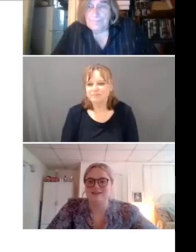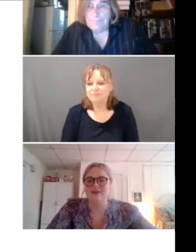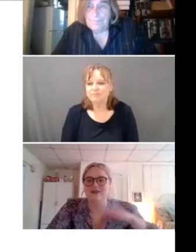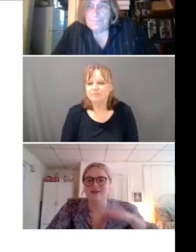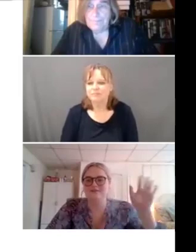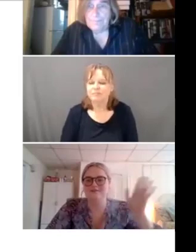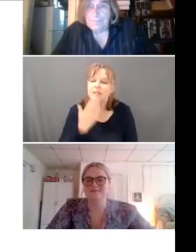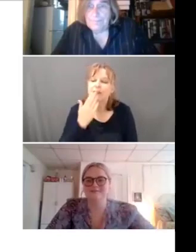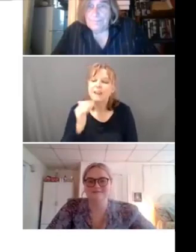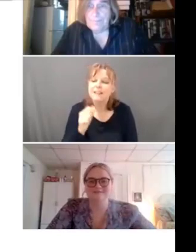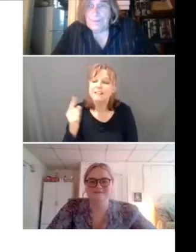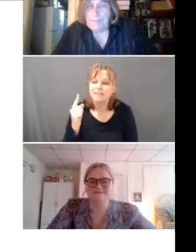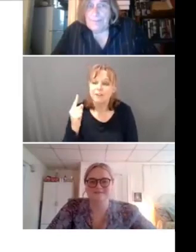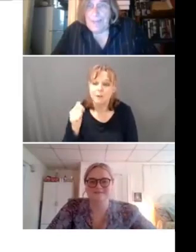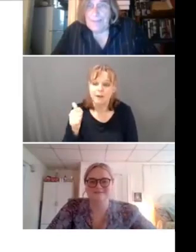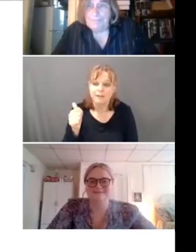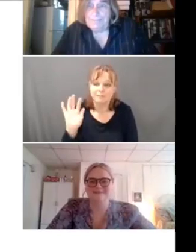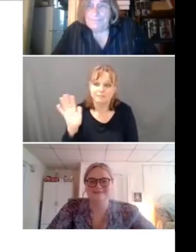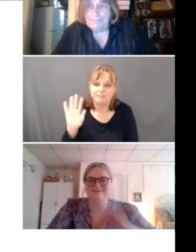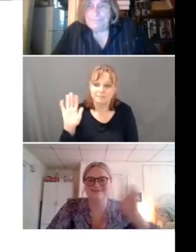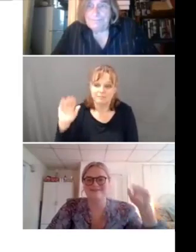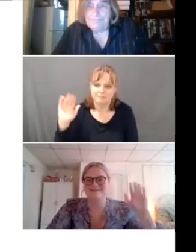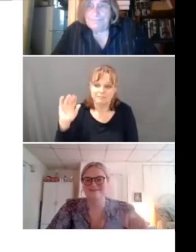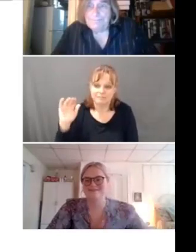Thanks, everyone. Bye-bye.